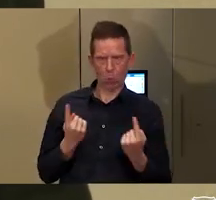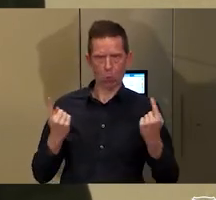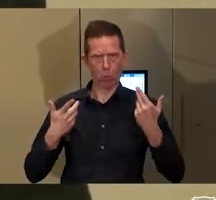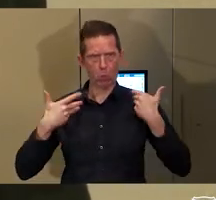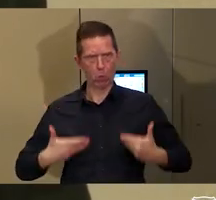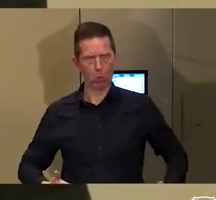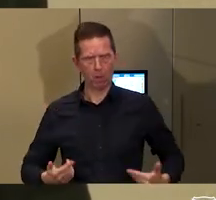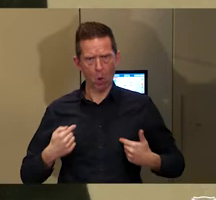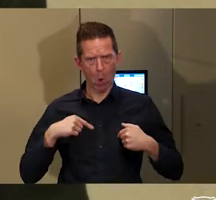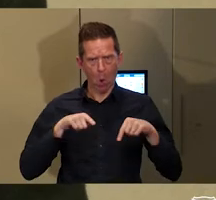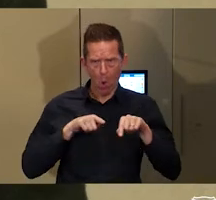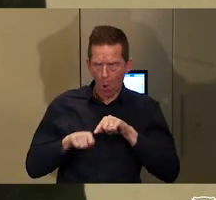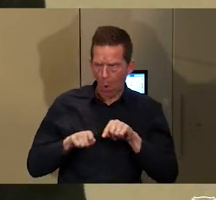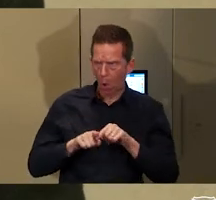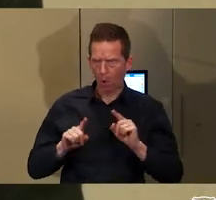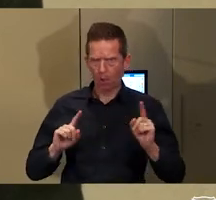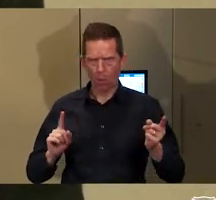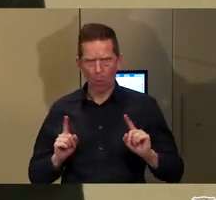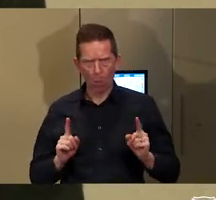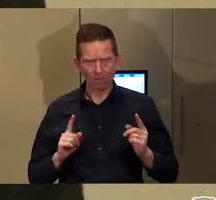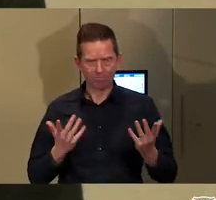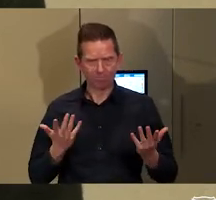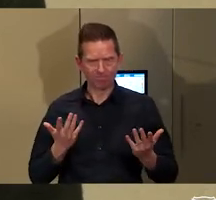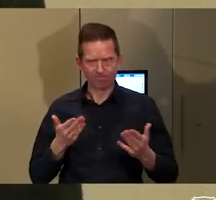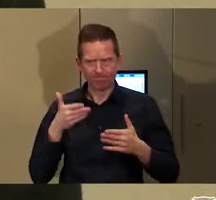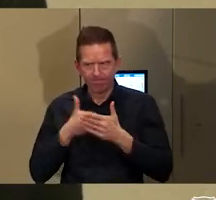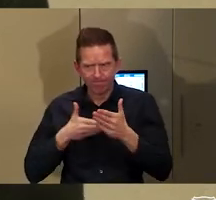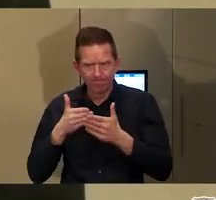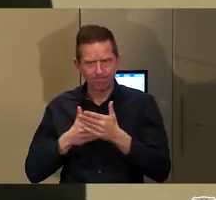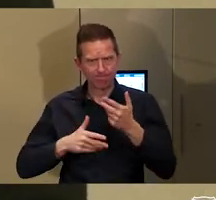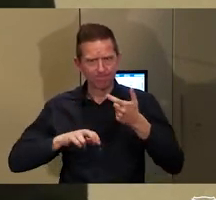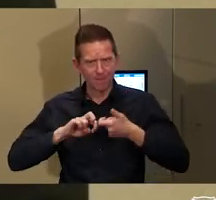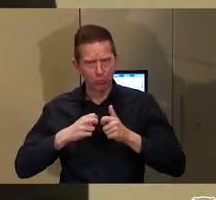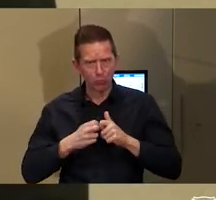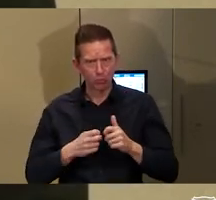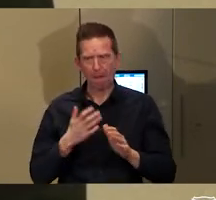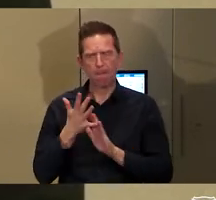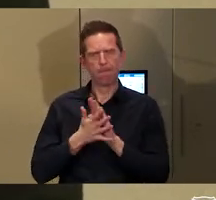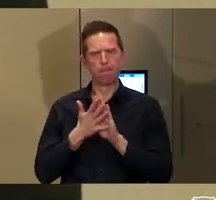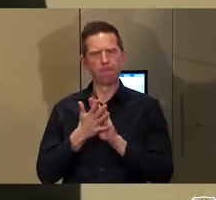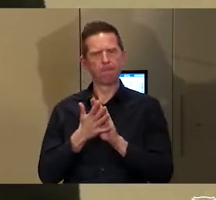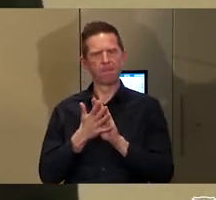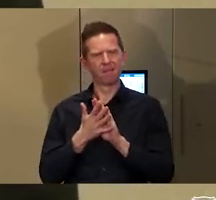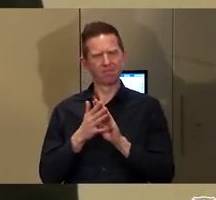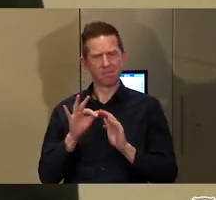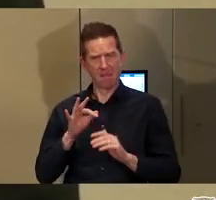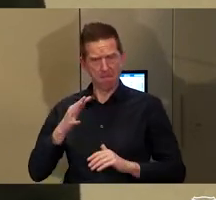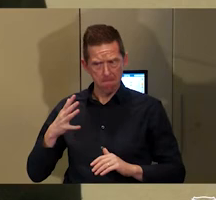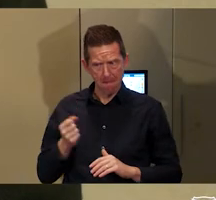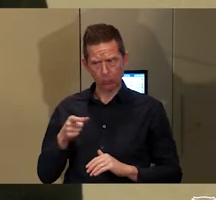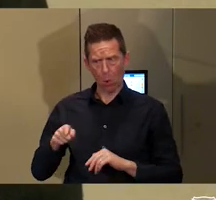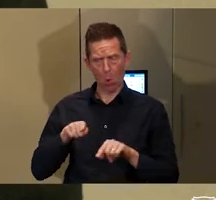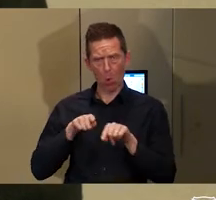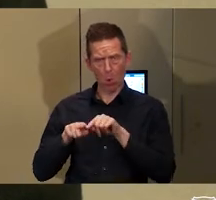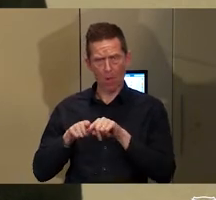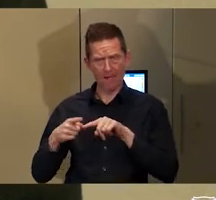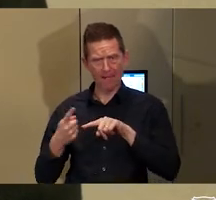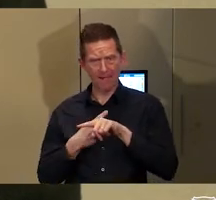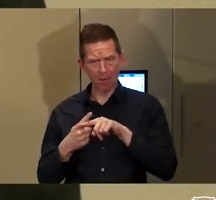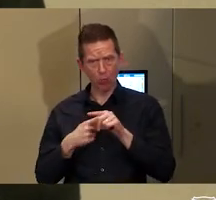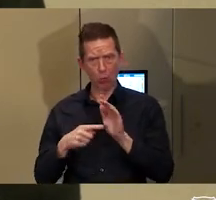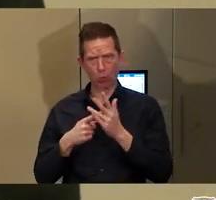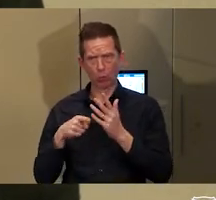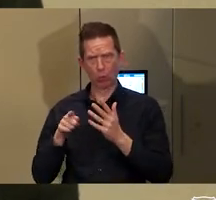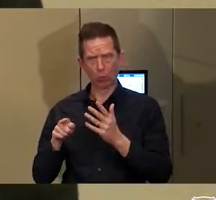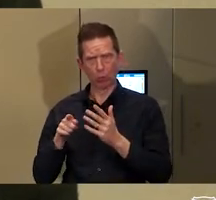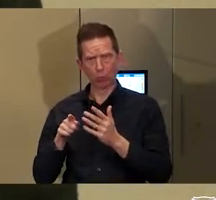And that doesn't mean they don't need to learn English to engage with the